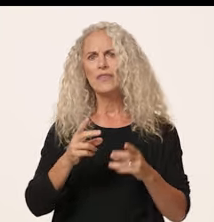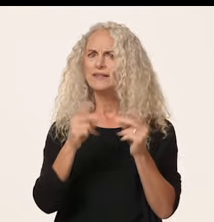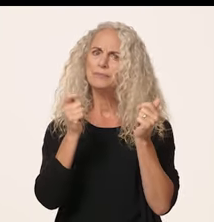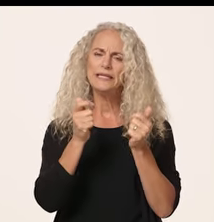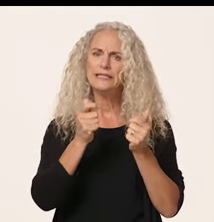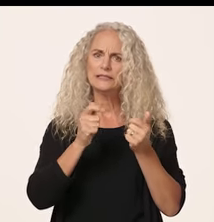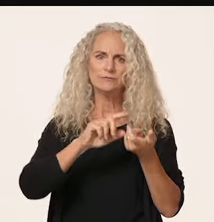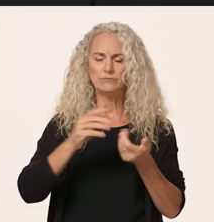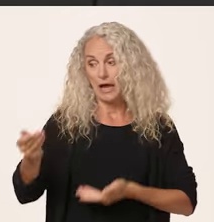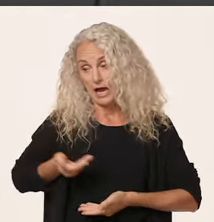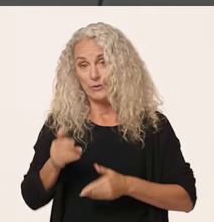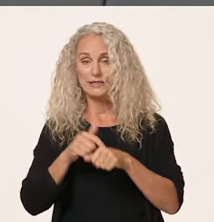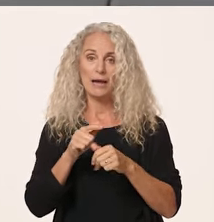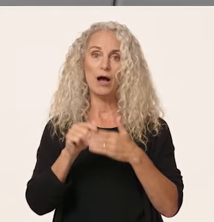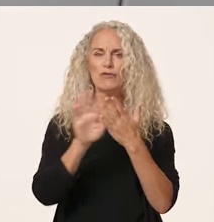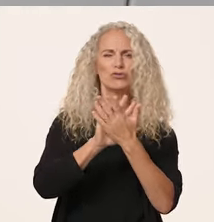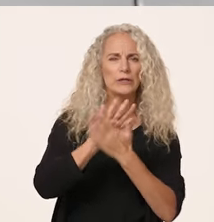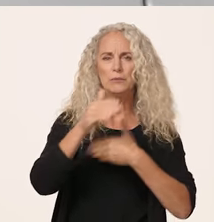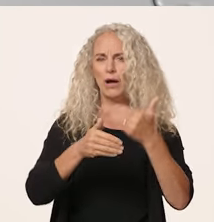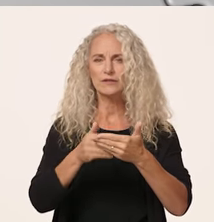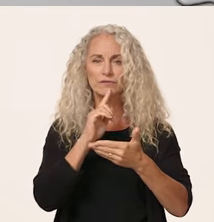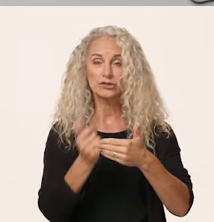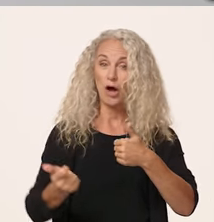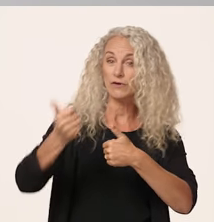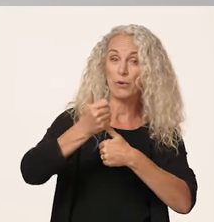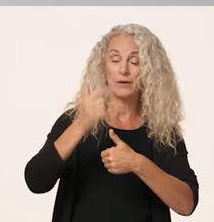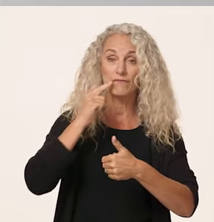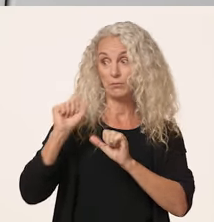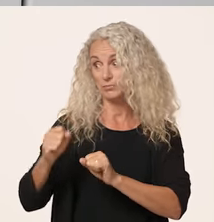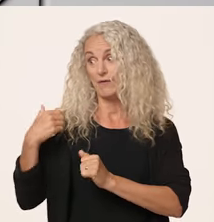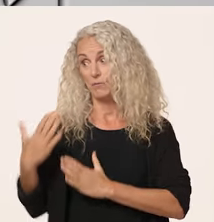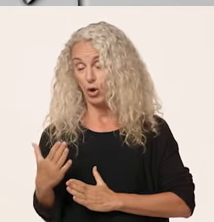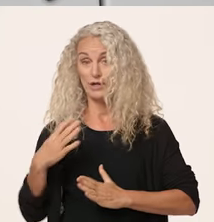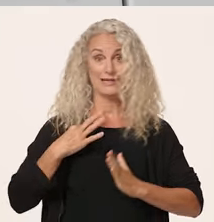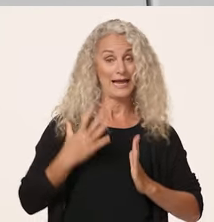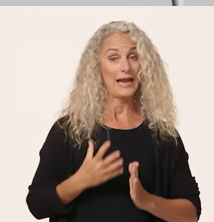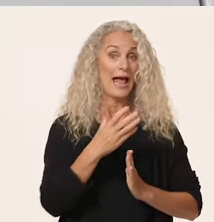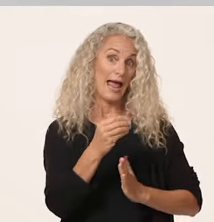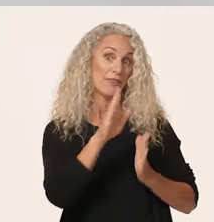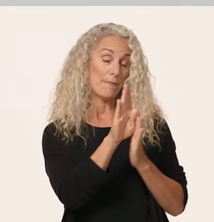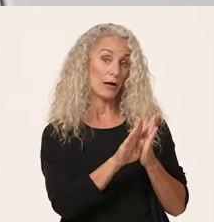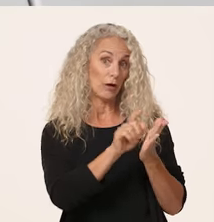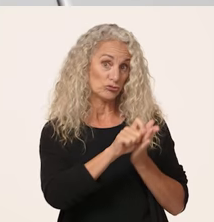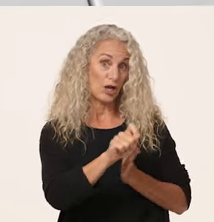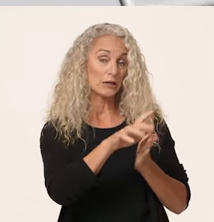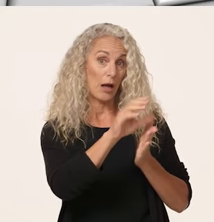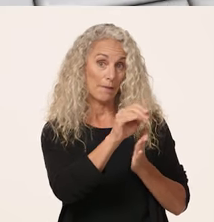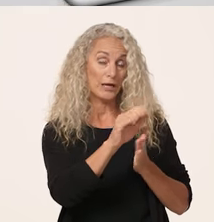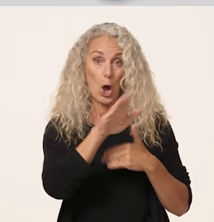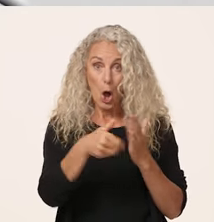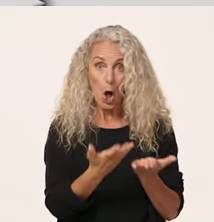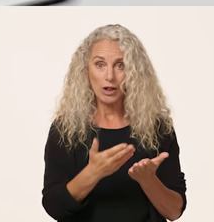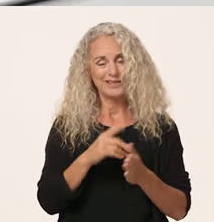While the speed and turnaround time of the screening process often is a priority for the prospective employer, the candidate, and the background check